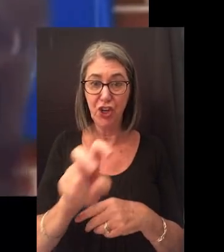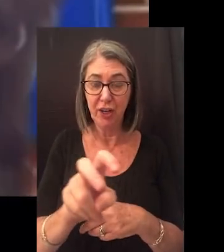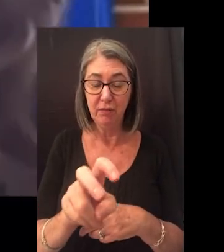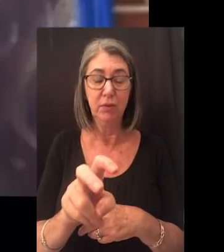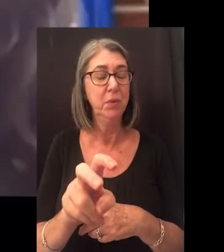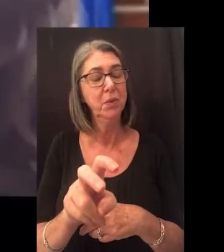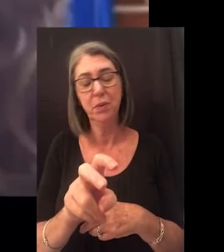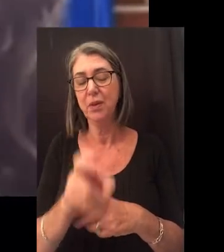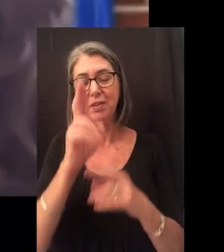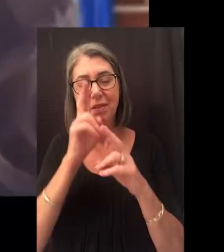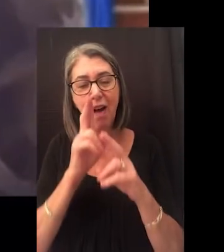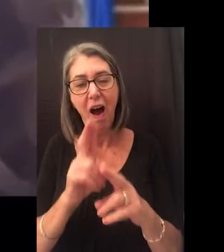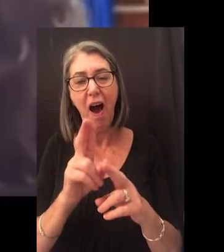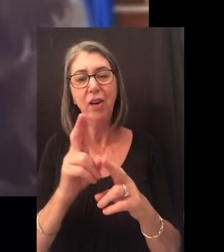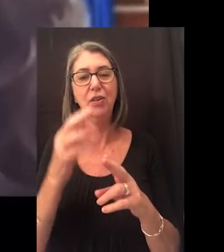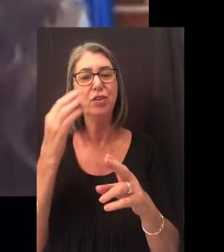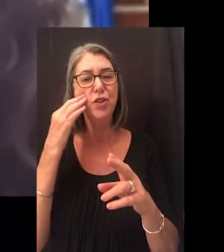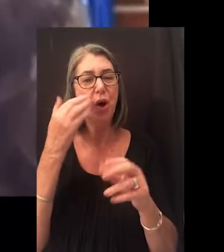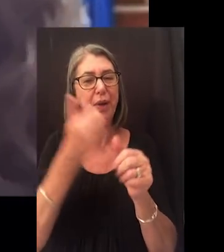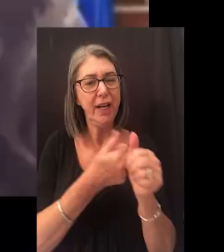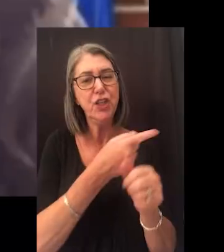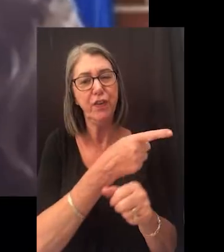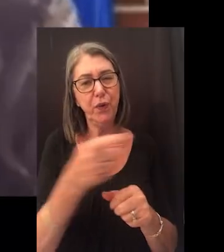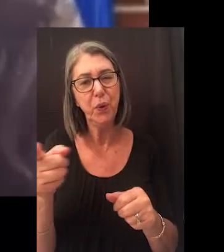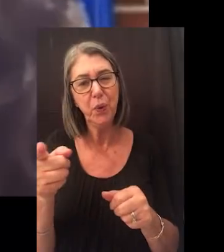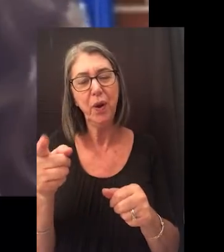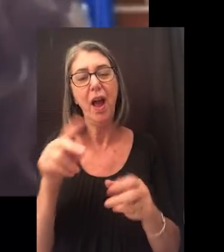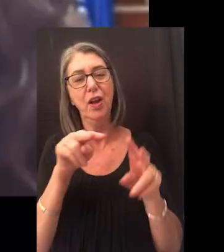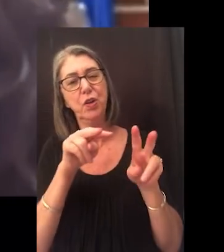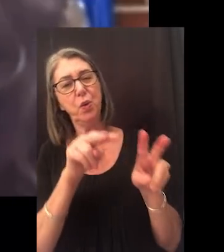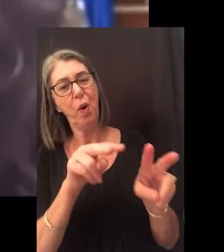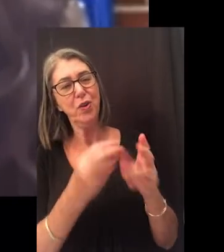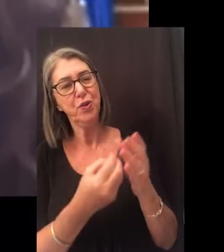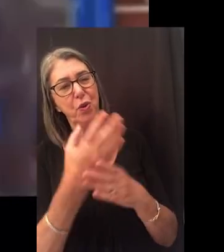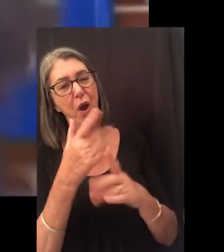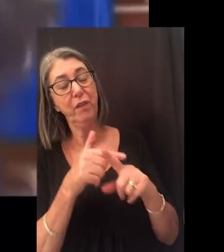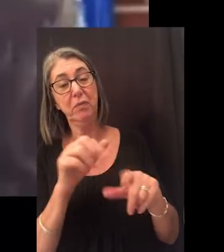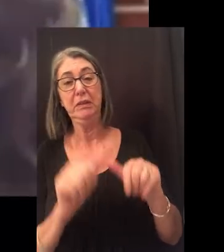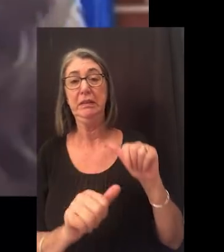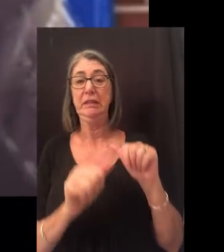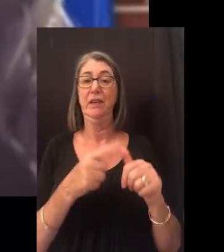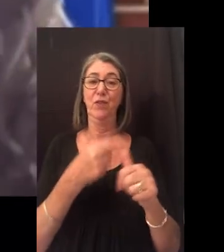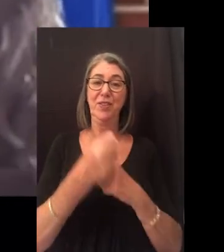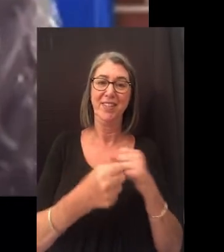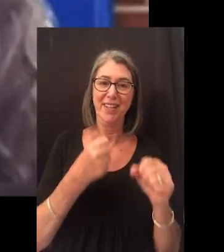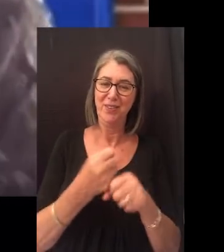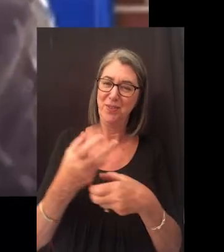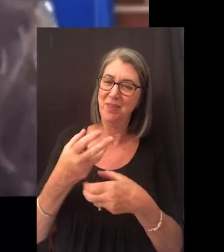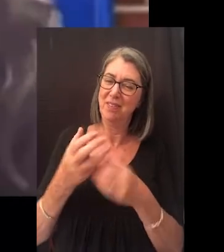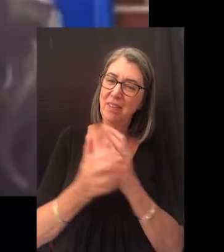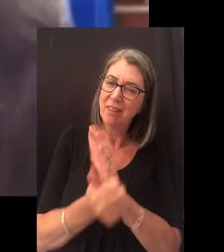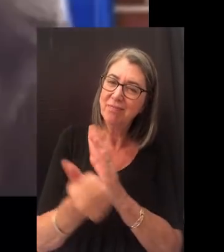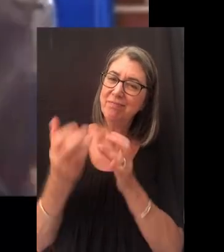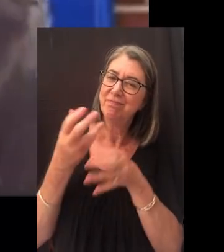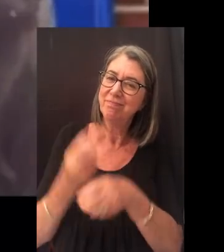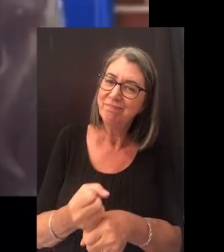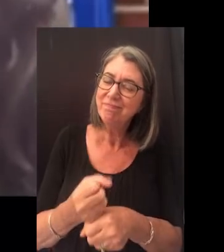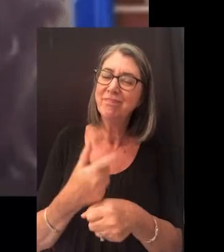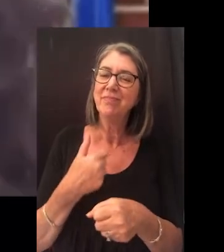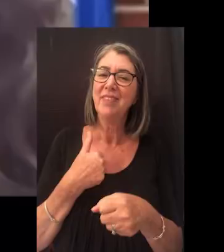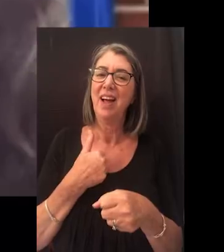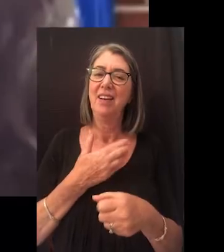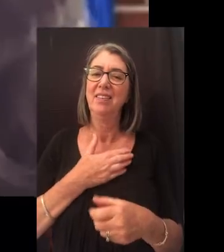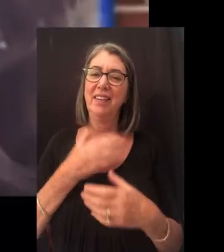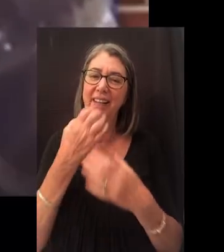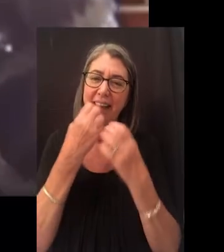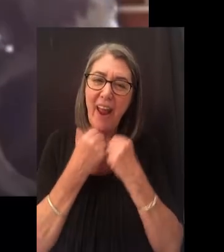all, to be part of your journey. It has been an honor to get to know each and every one of you and to watch you grow from uncertain first years to competent